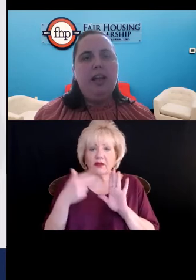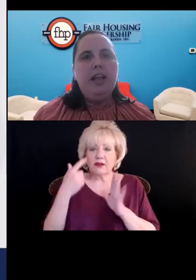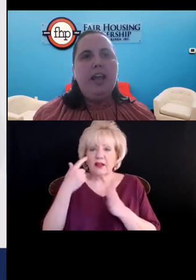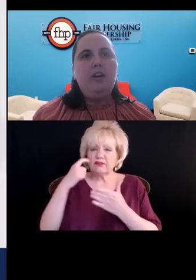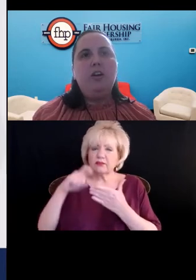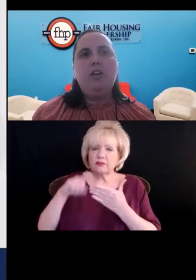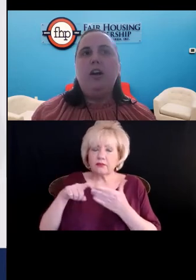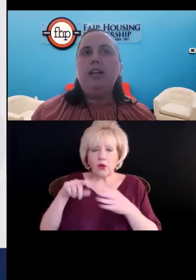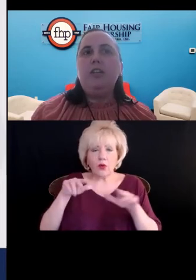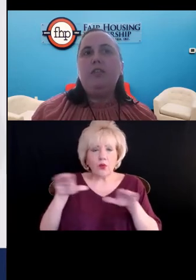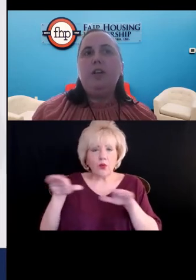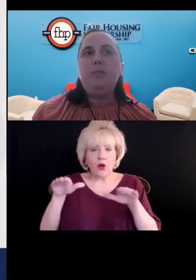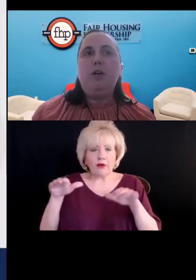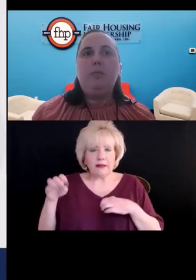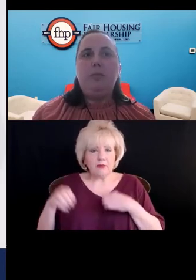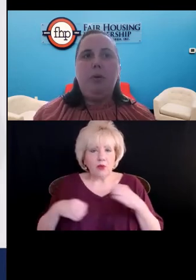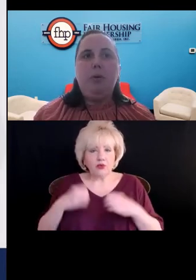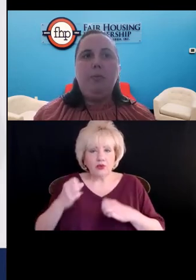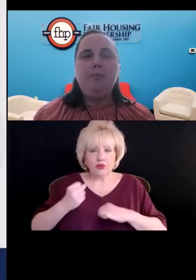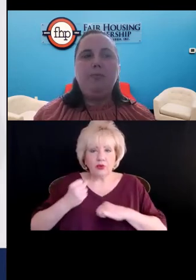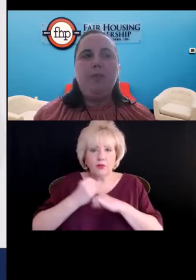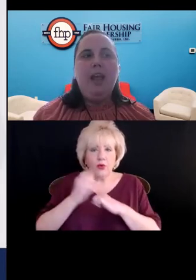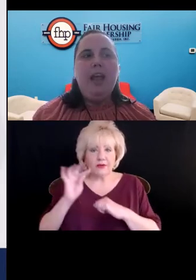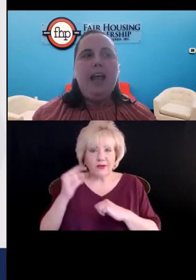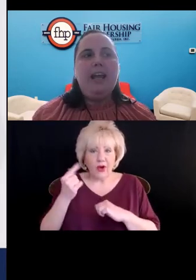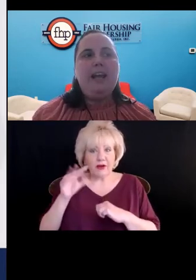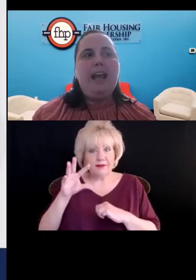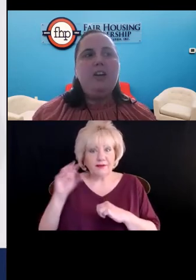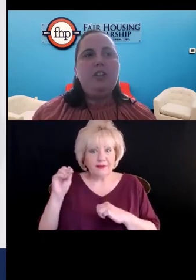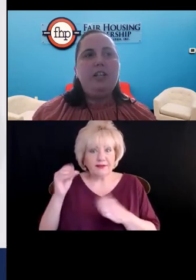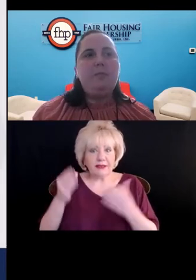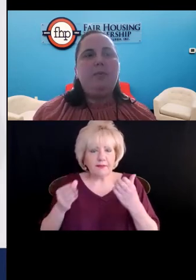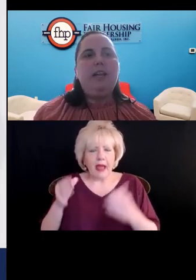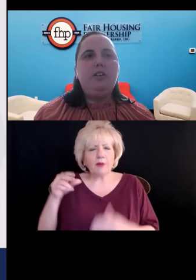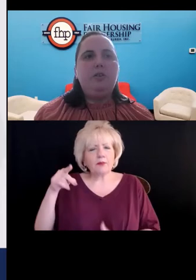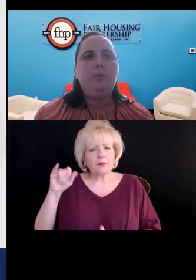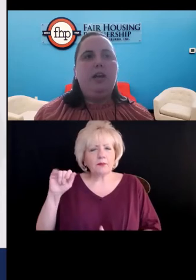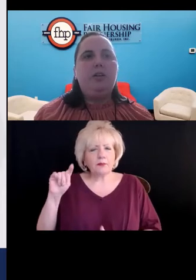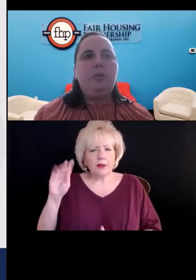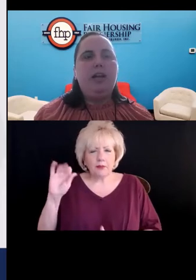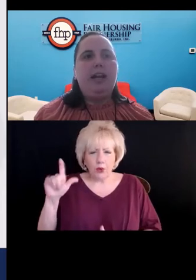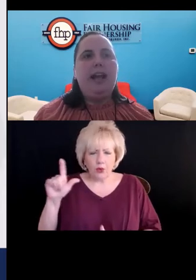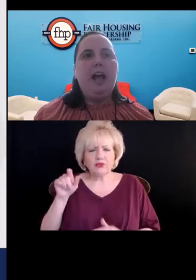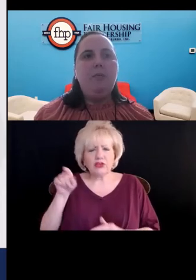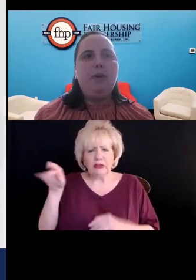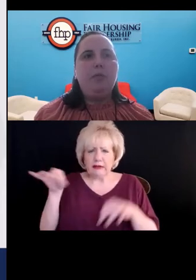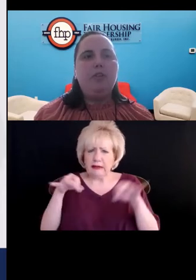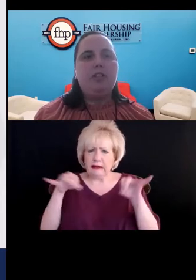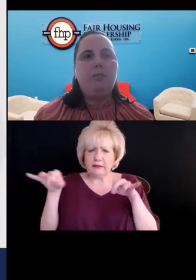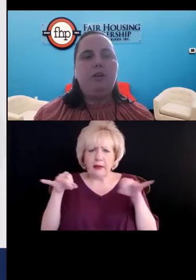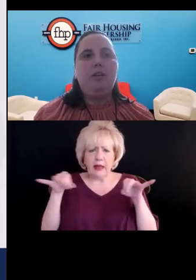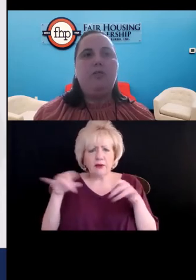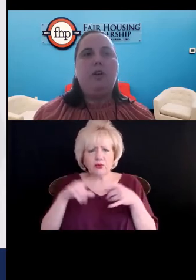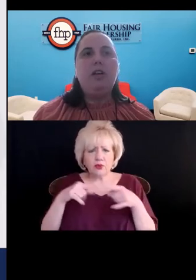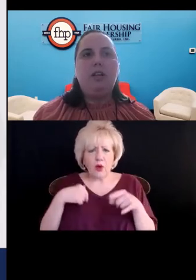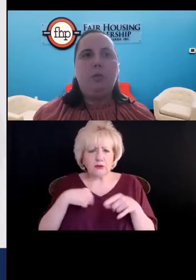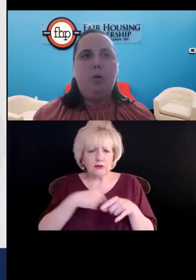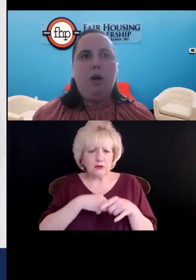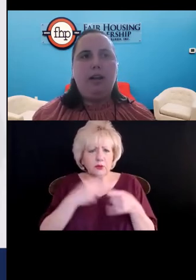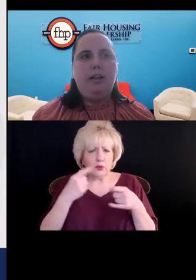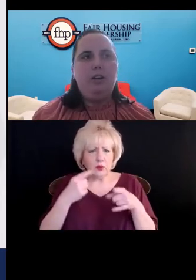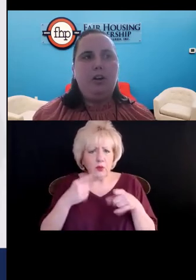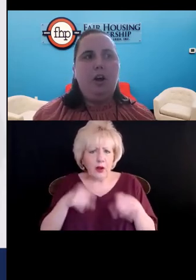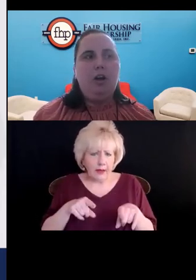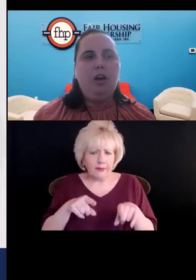dog and her dog is a 50 pound pit bull. And as she explained to us what had happened when she had been confronted